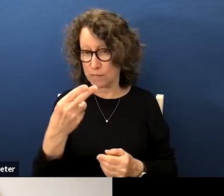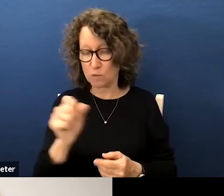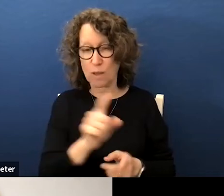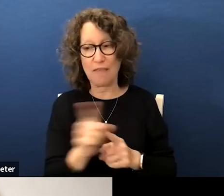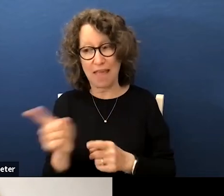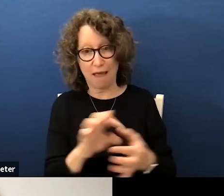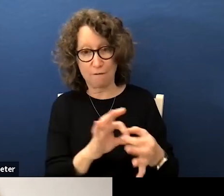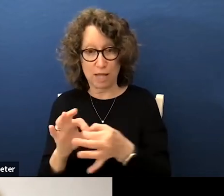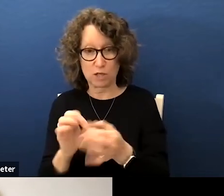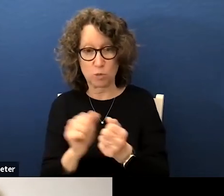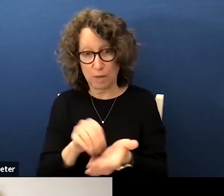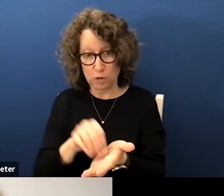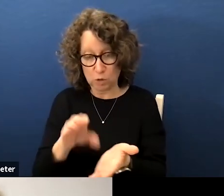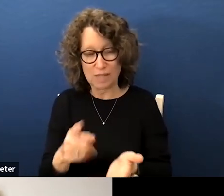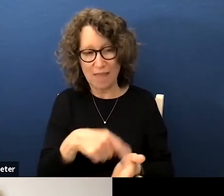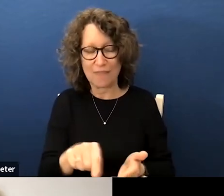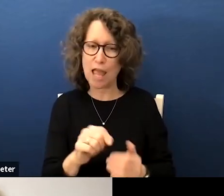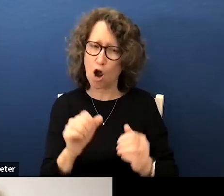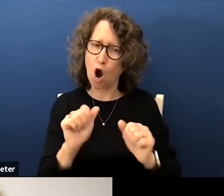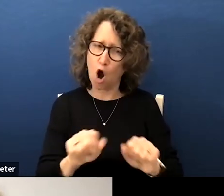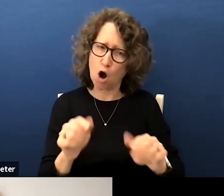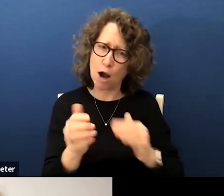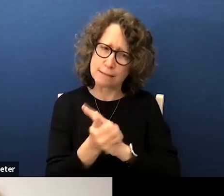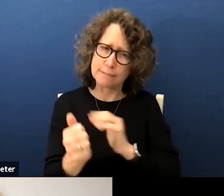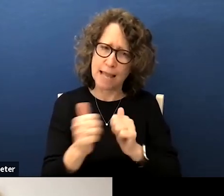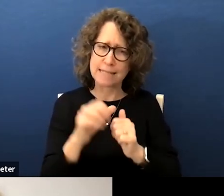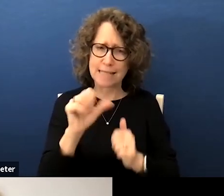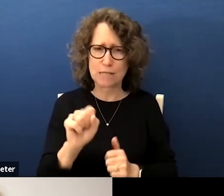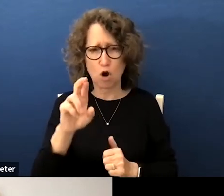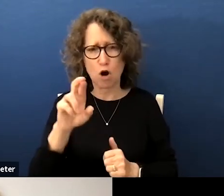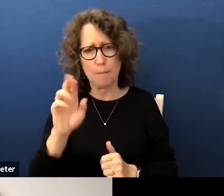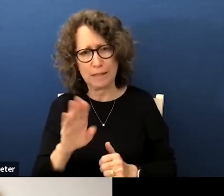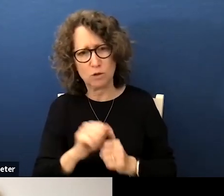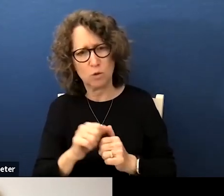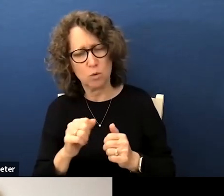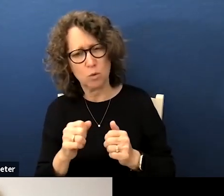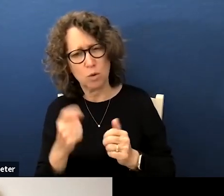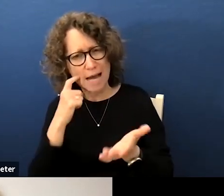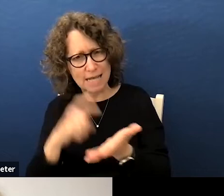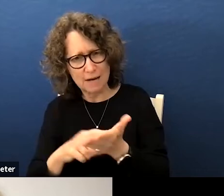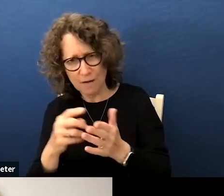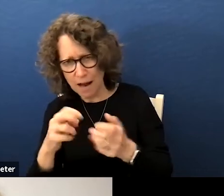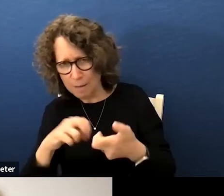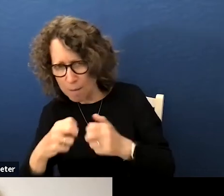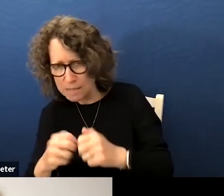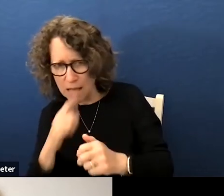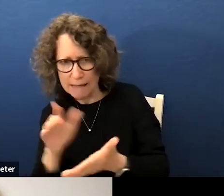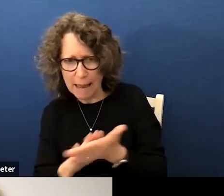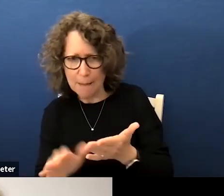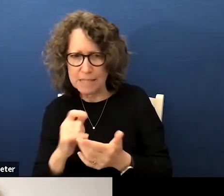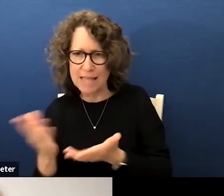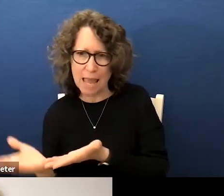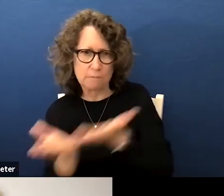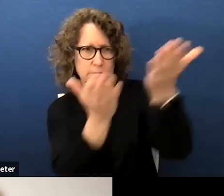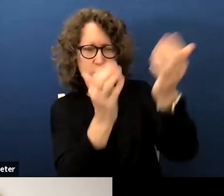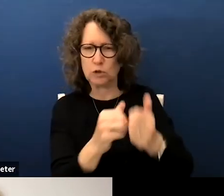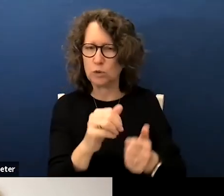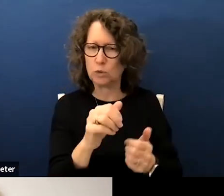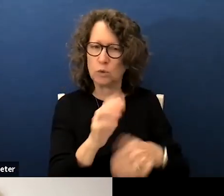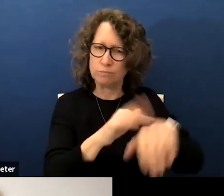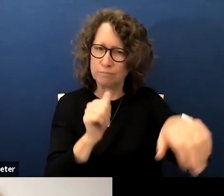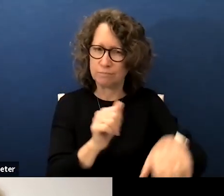relationships with students and they are just as capable as an srd to identify issues on campus and escalate them to law enforcement if needed